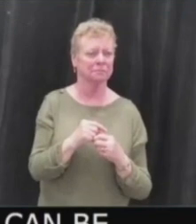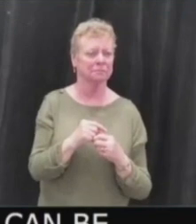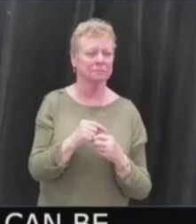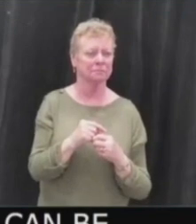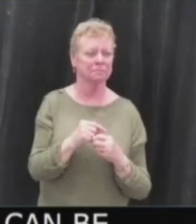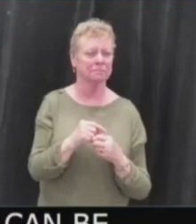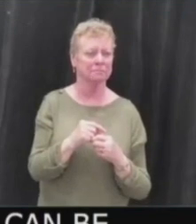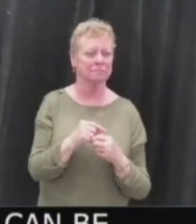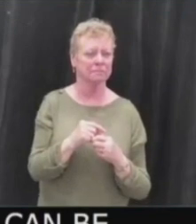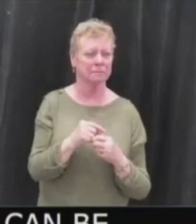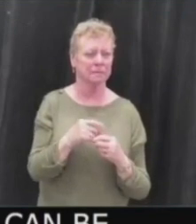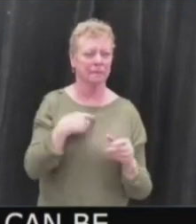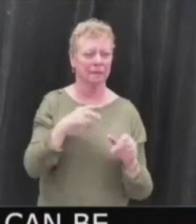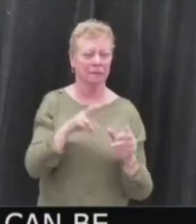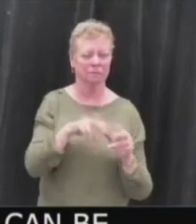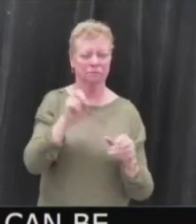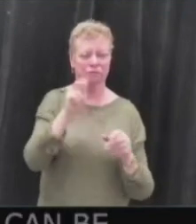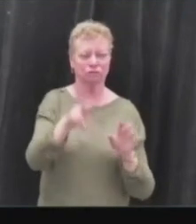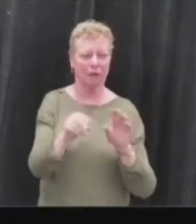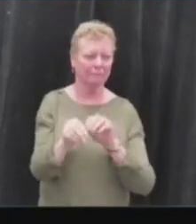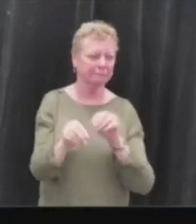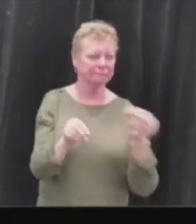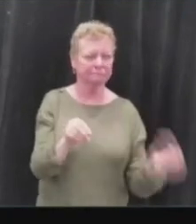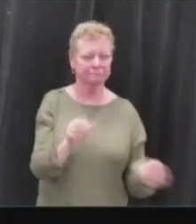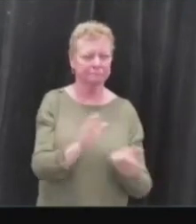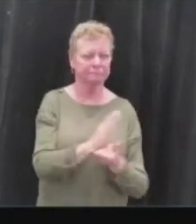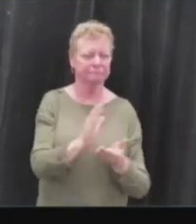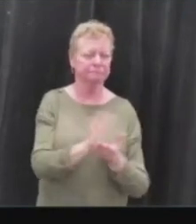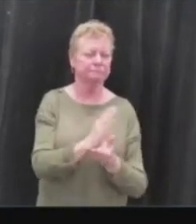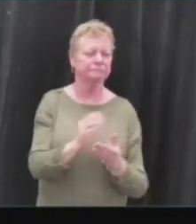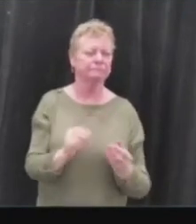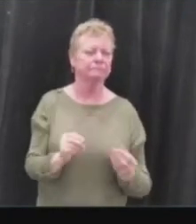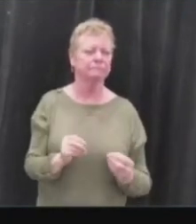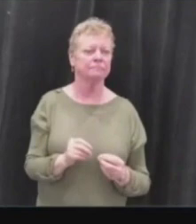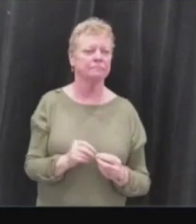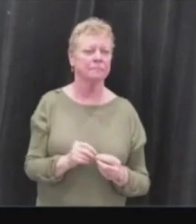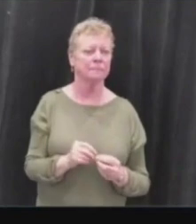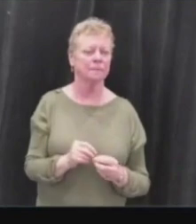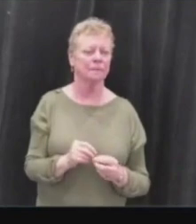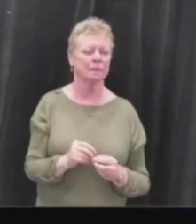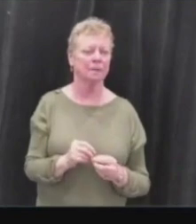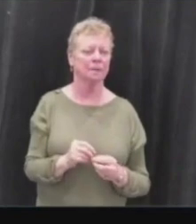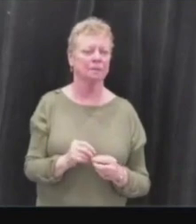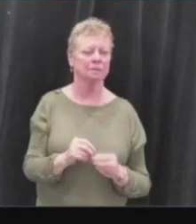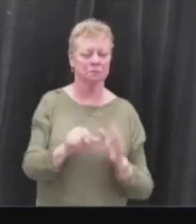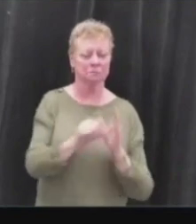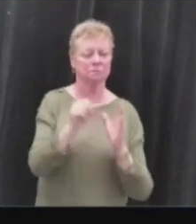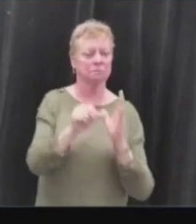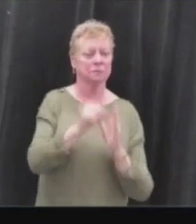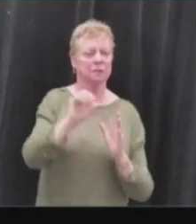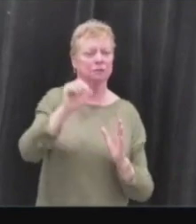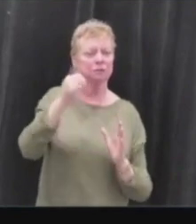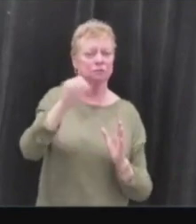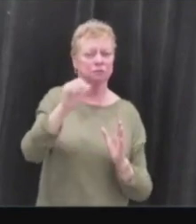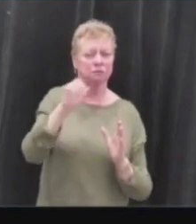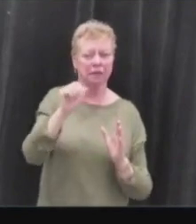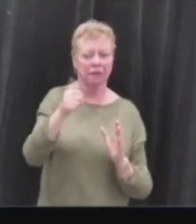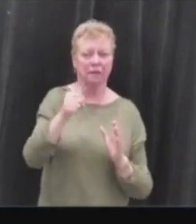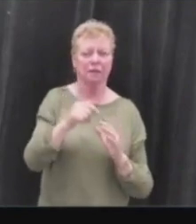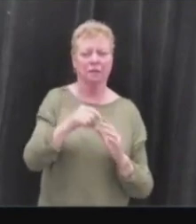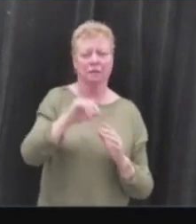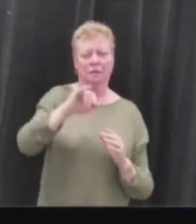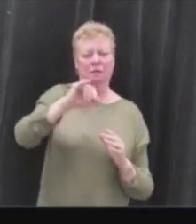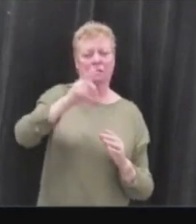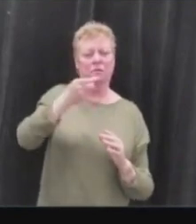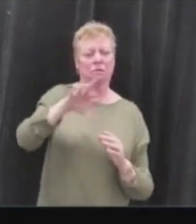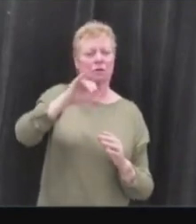I wish to jump ahead here, just for brevity. Excuse me. On page 10, I do reference Dr. John Lott